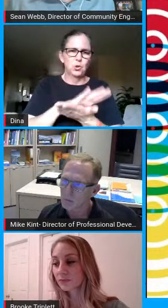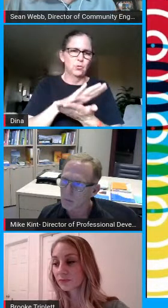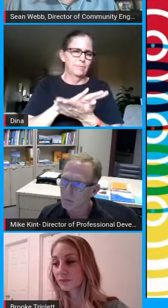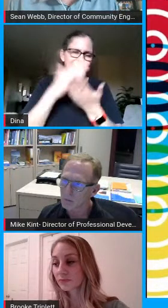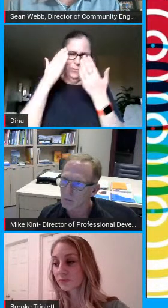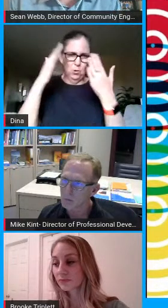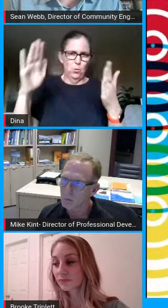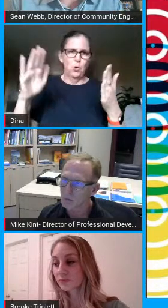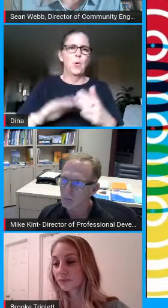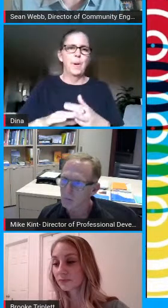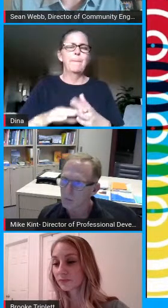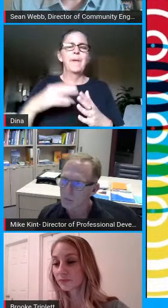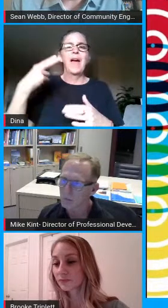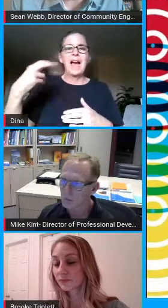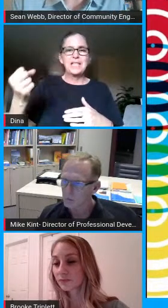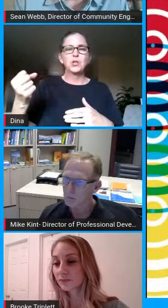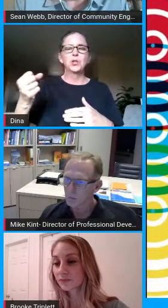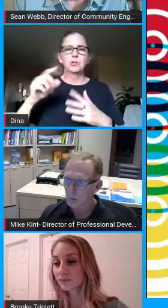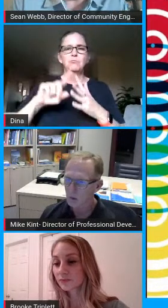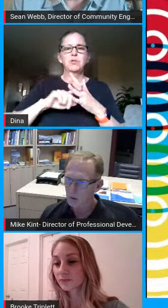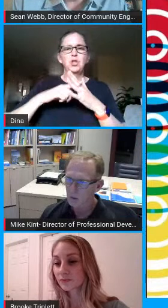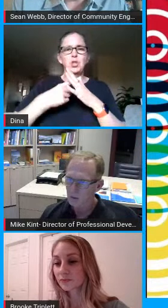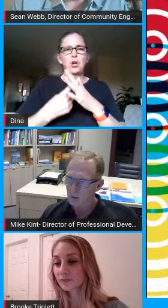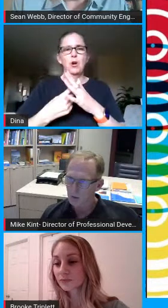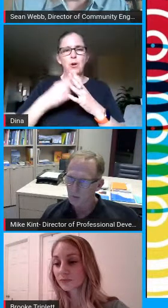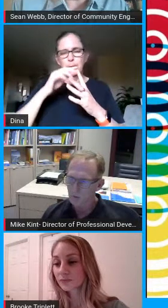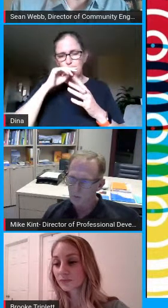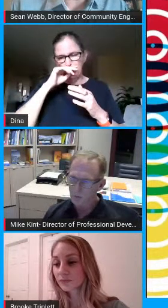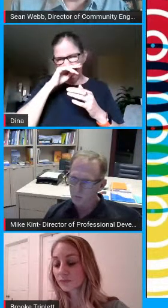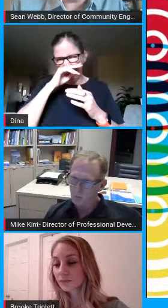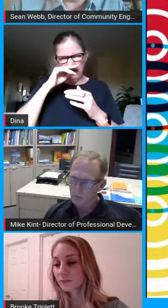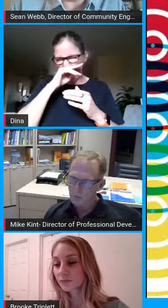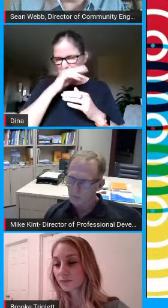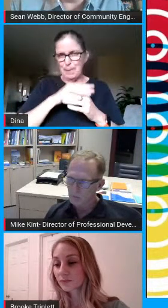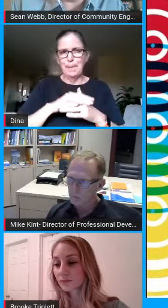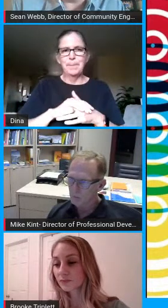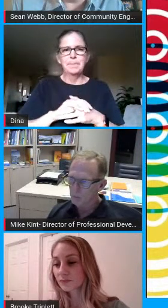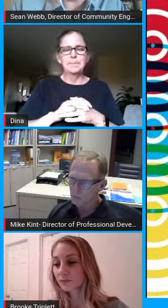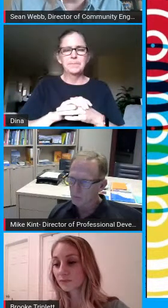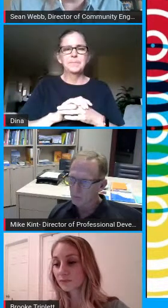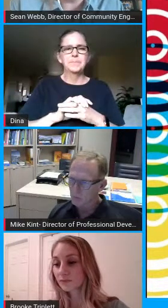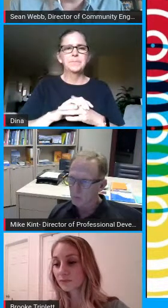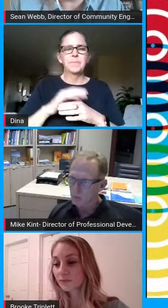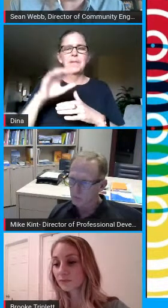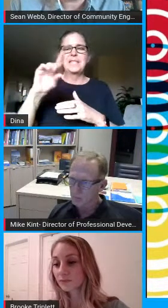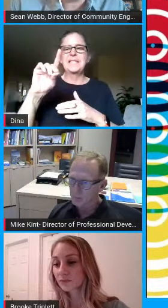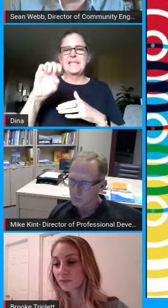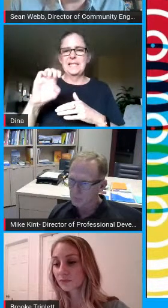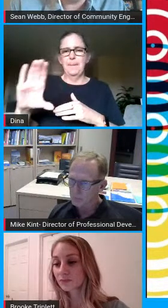after school activities no information at this time but for high school cif has already ruled on that and stated that